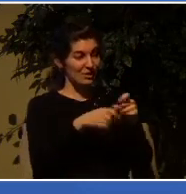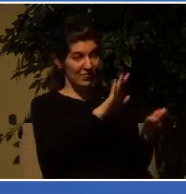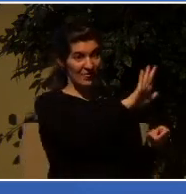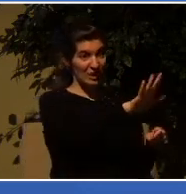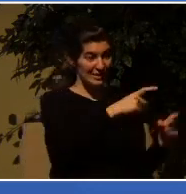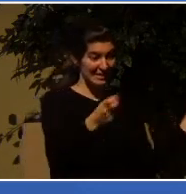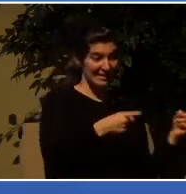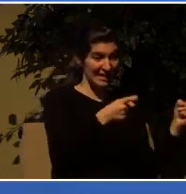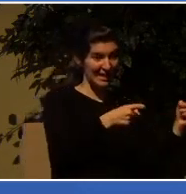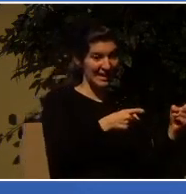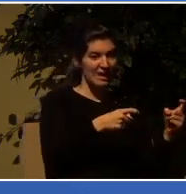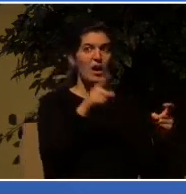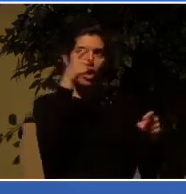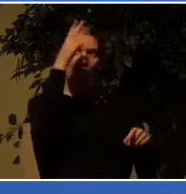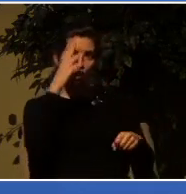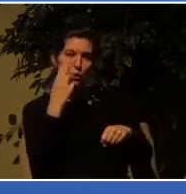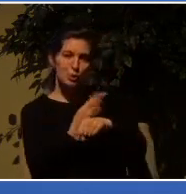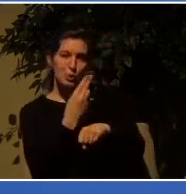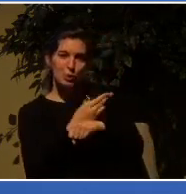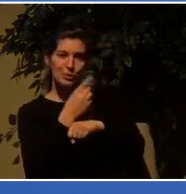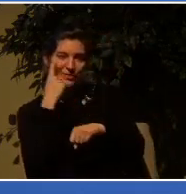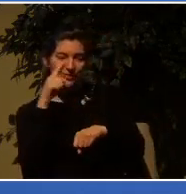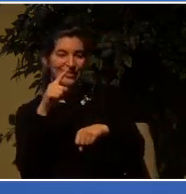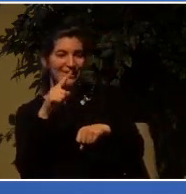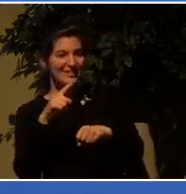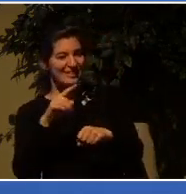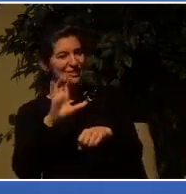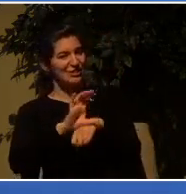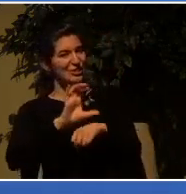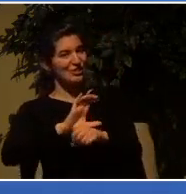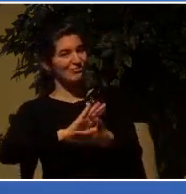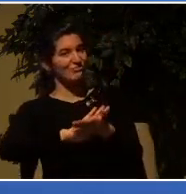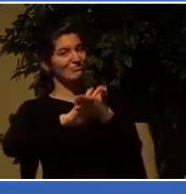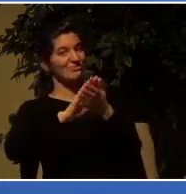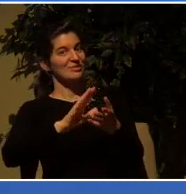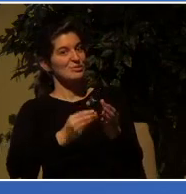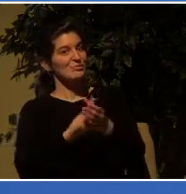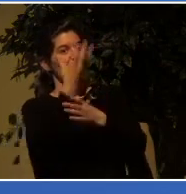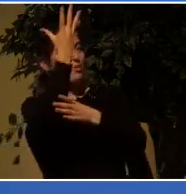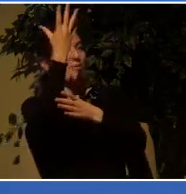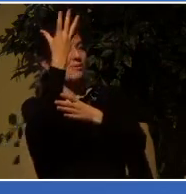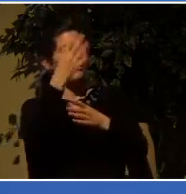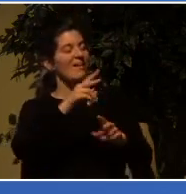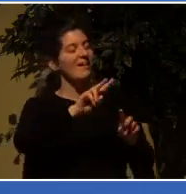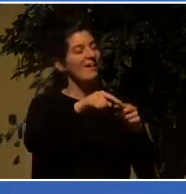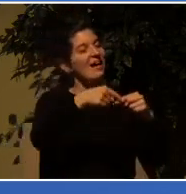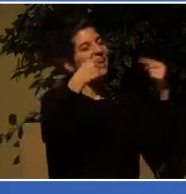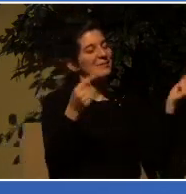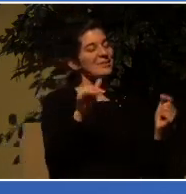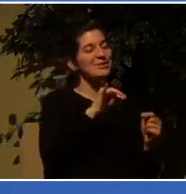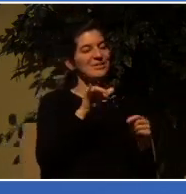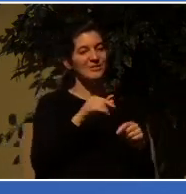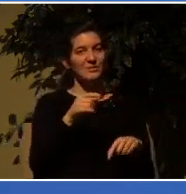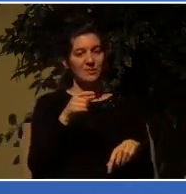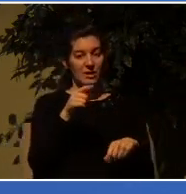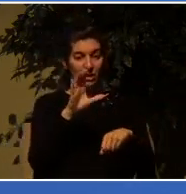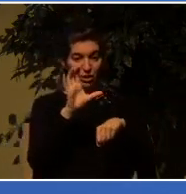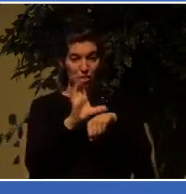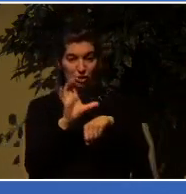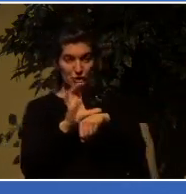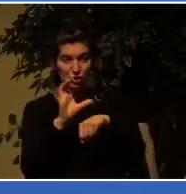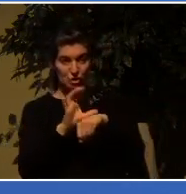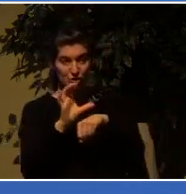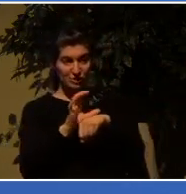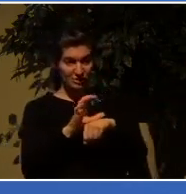uses the suffering of the church to fill the measure of people seen so that there is no